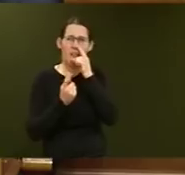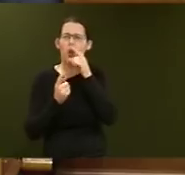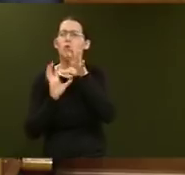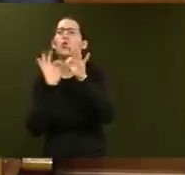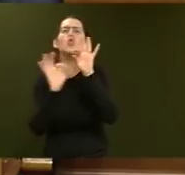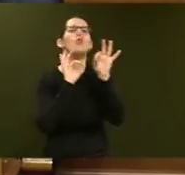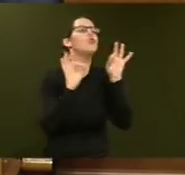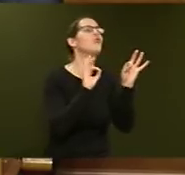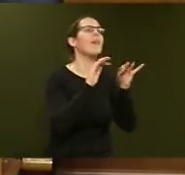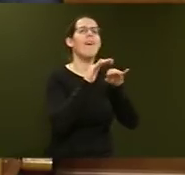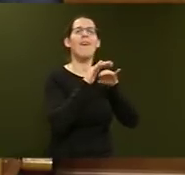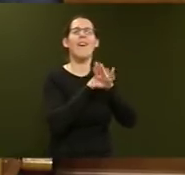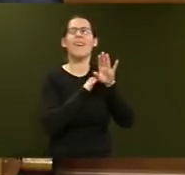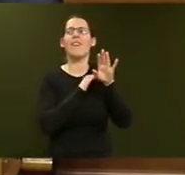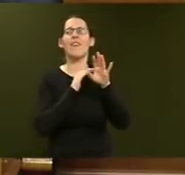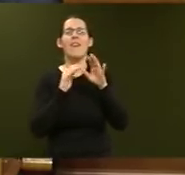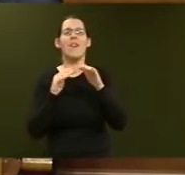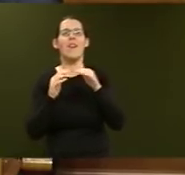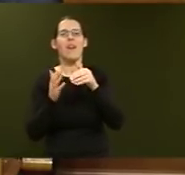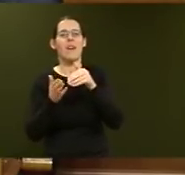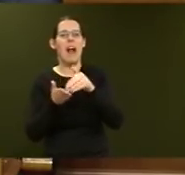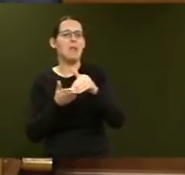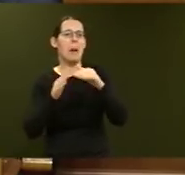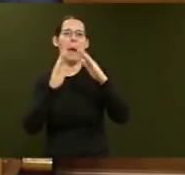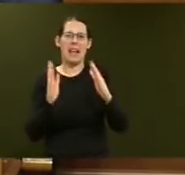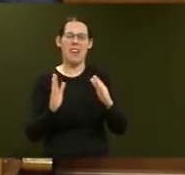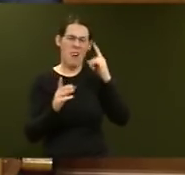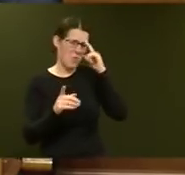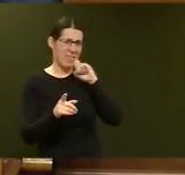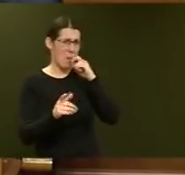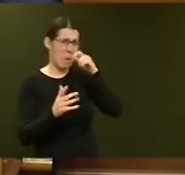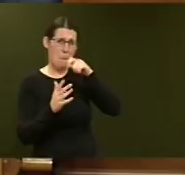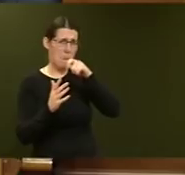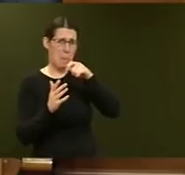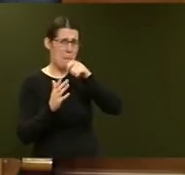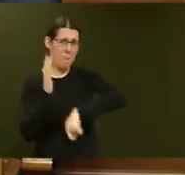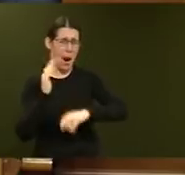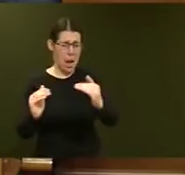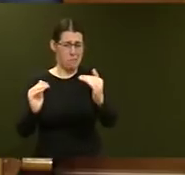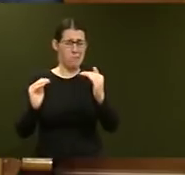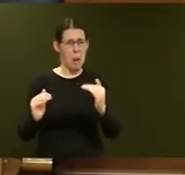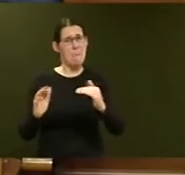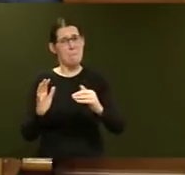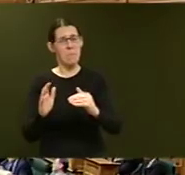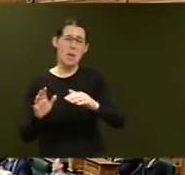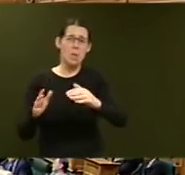choose a modest starter home and go through a ballot process. I just don't think that's realistic.